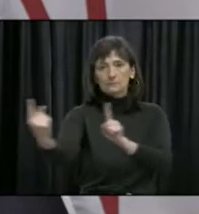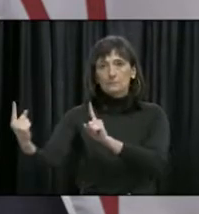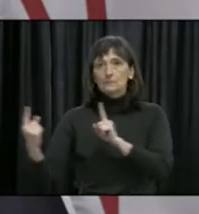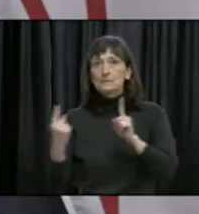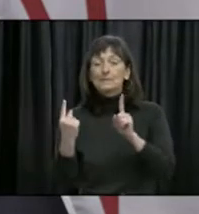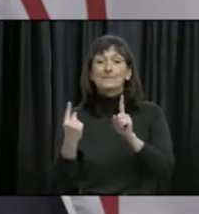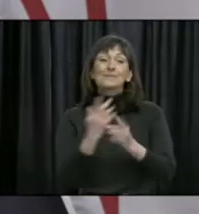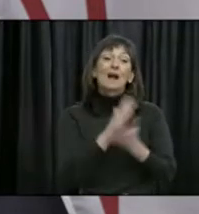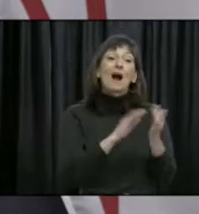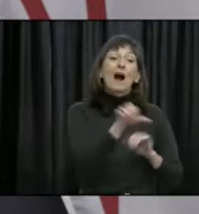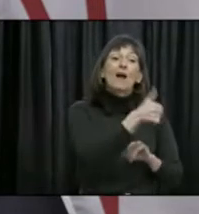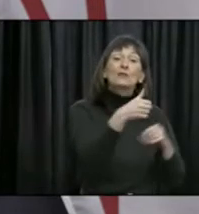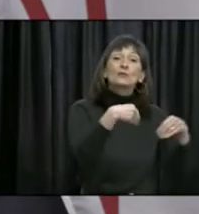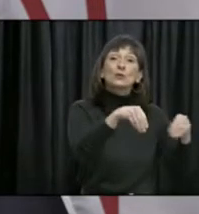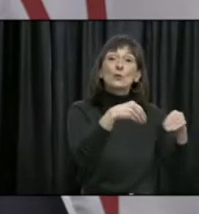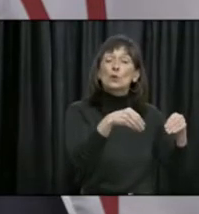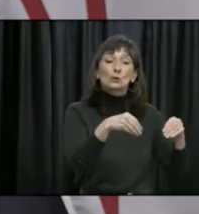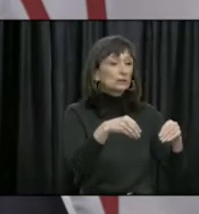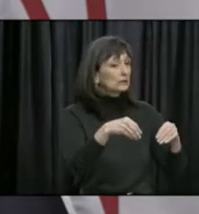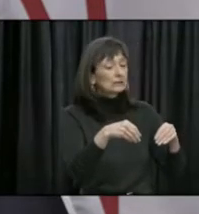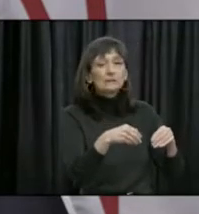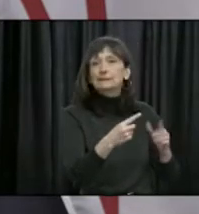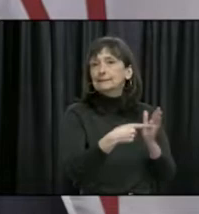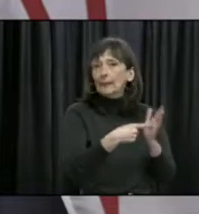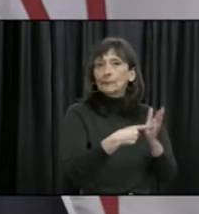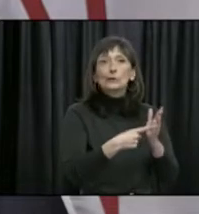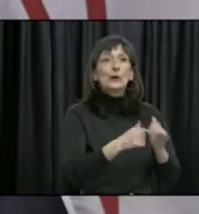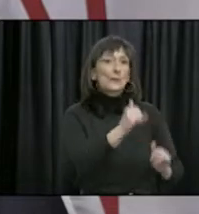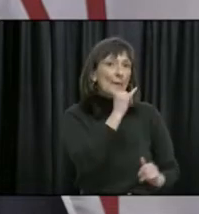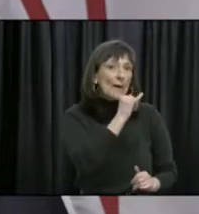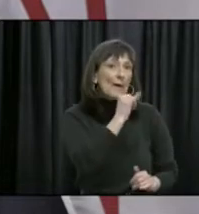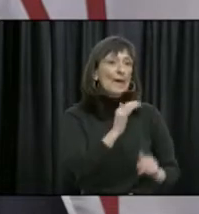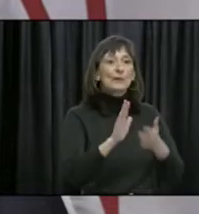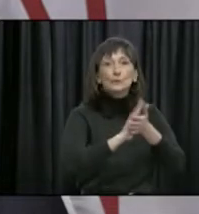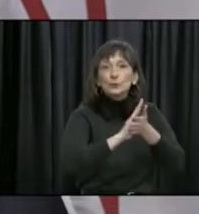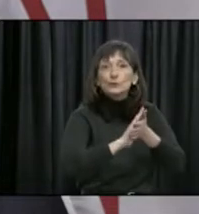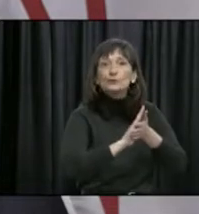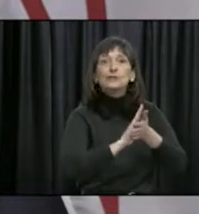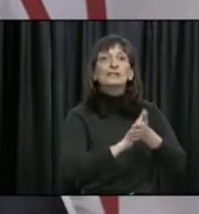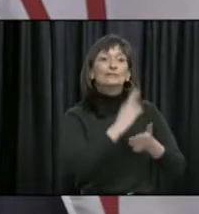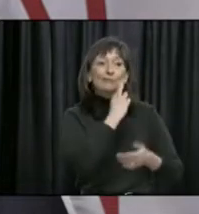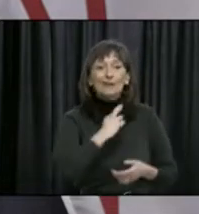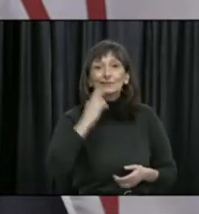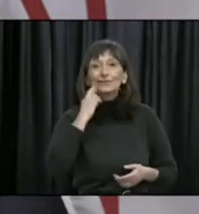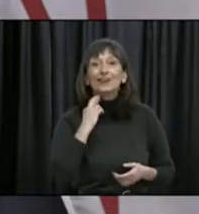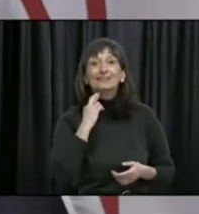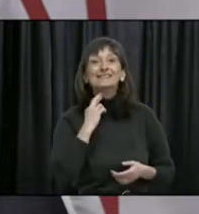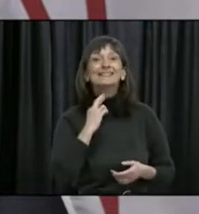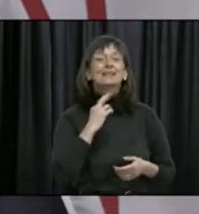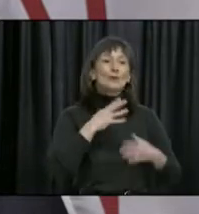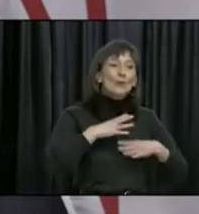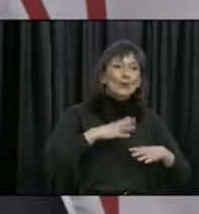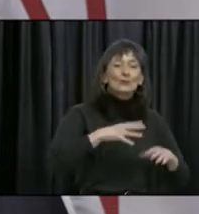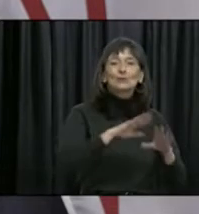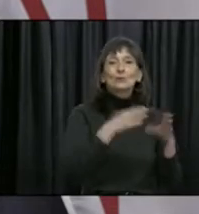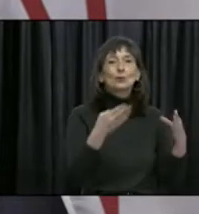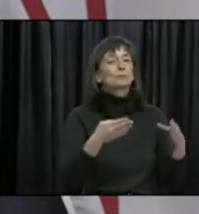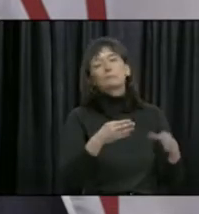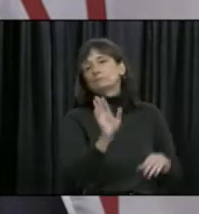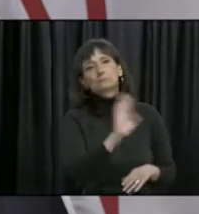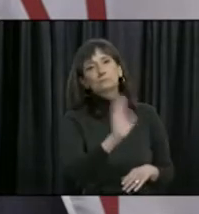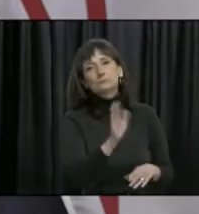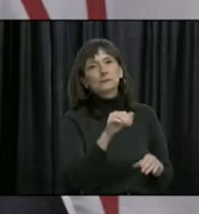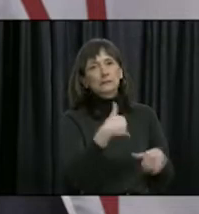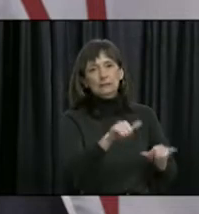that do not offer essential services, including bars and lounges, cinemas, and personal service establishments, remain closed, as